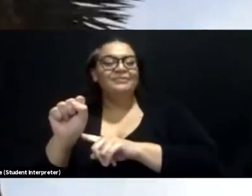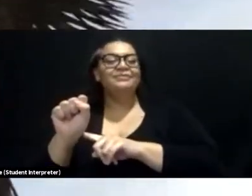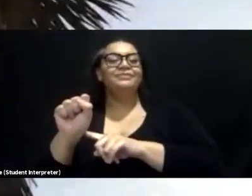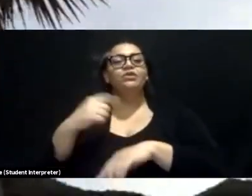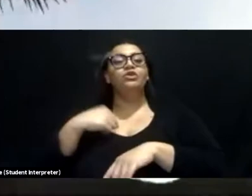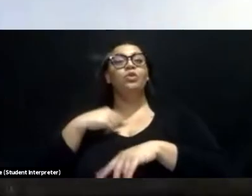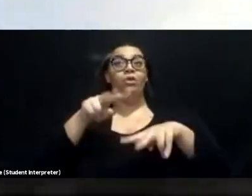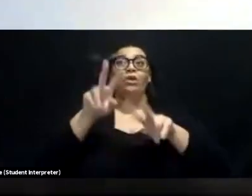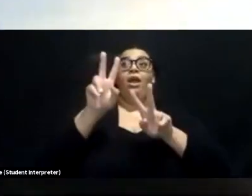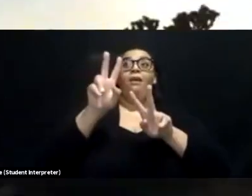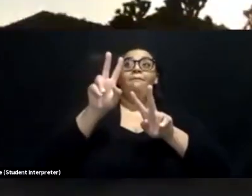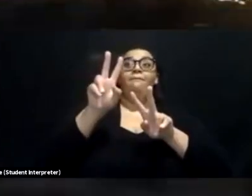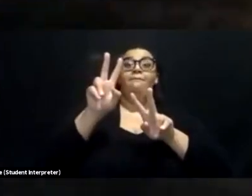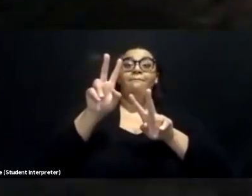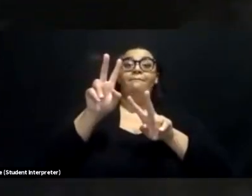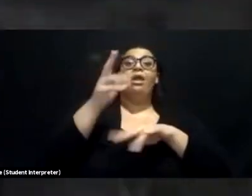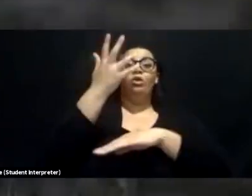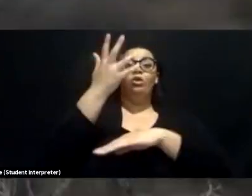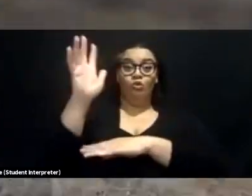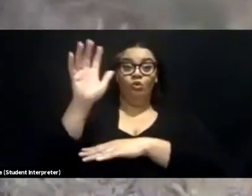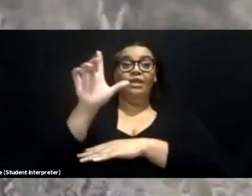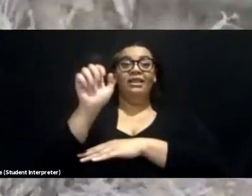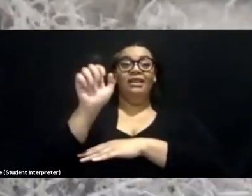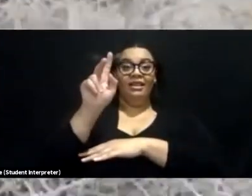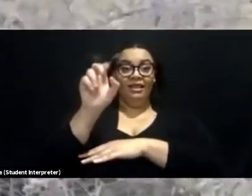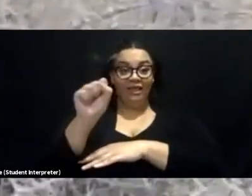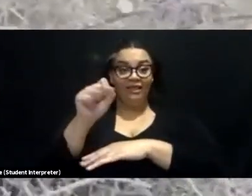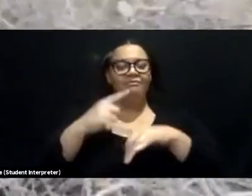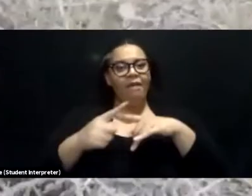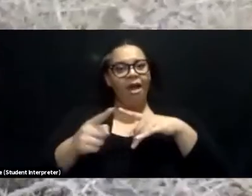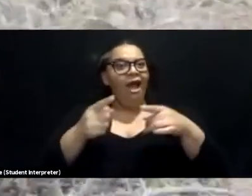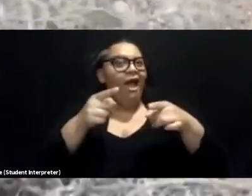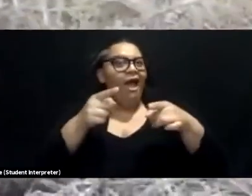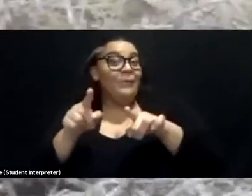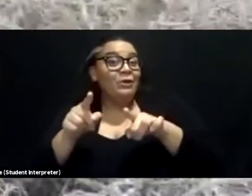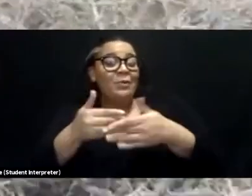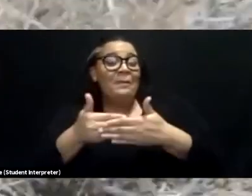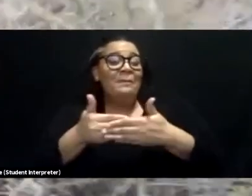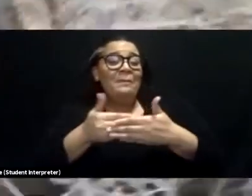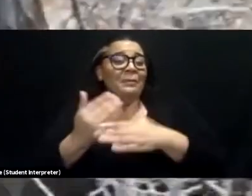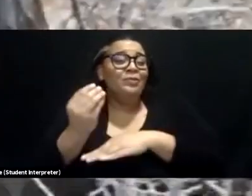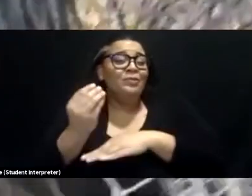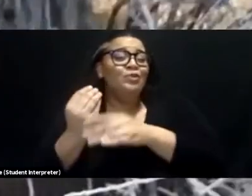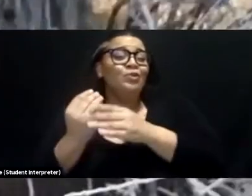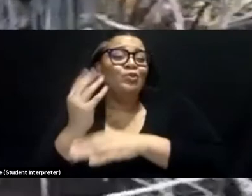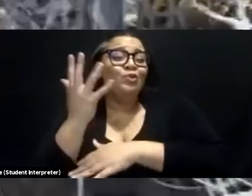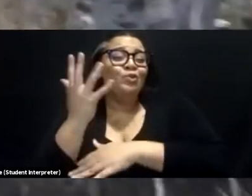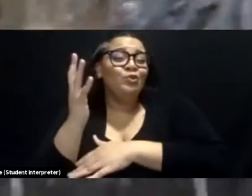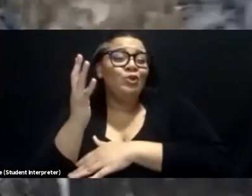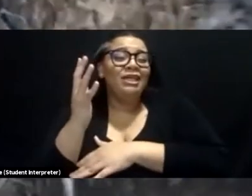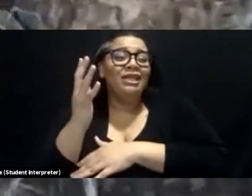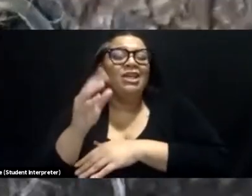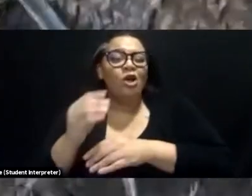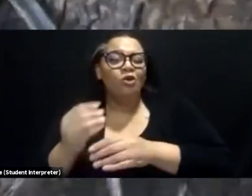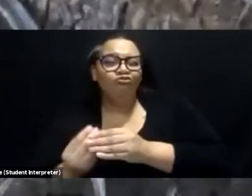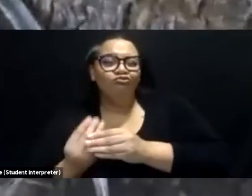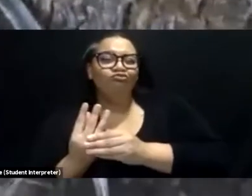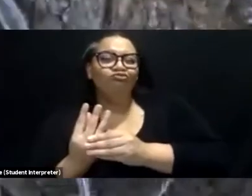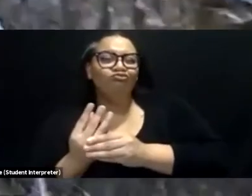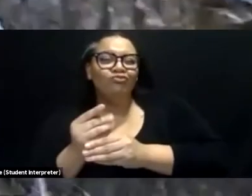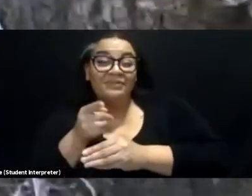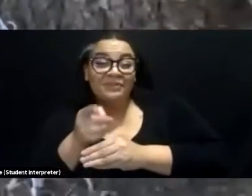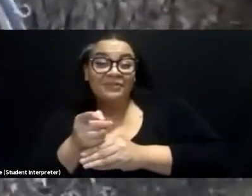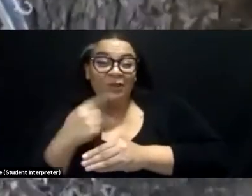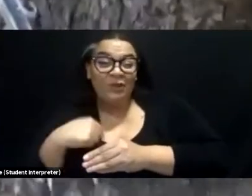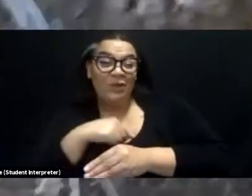trees right now, but there happens to be a little baby Joshua tree growing right at the base of this big one. So we can take a close